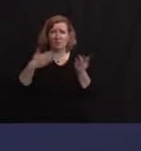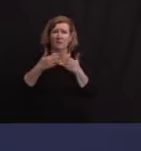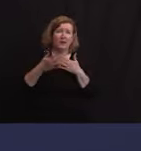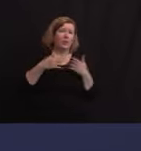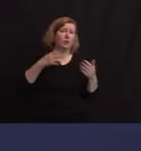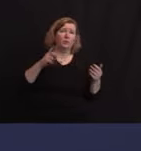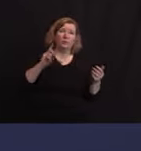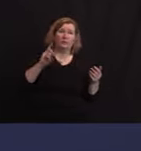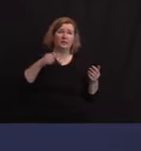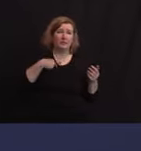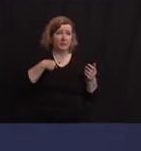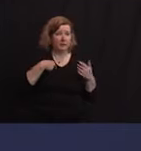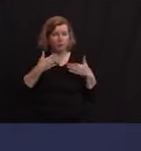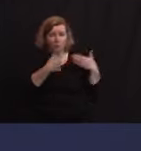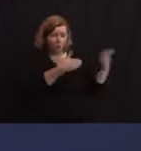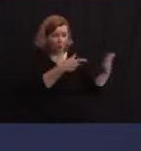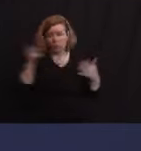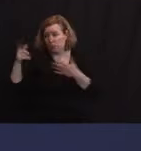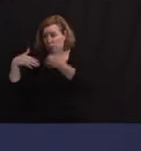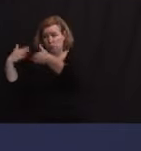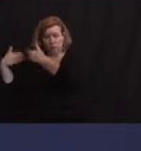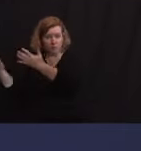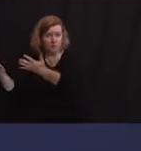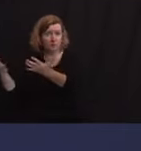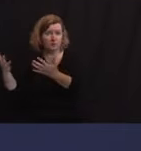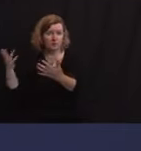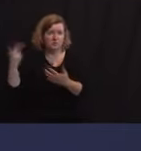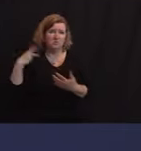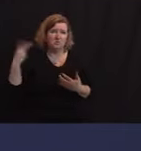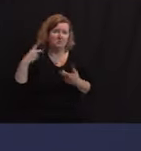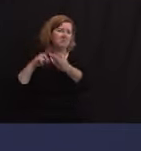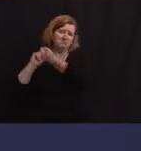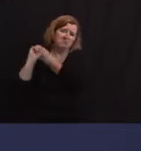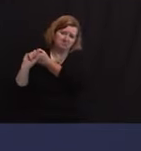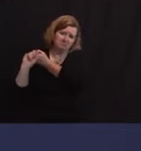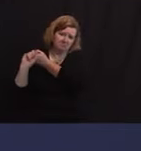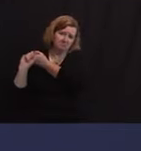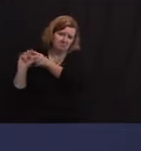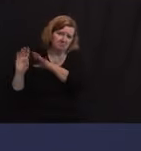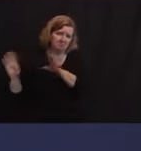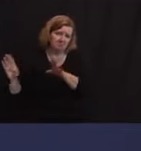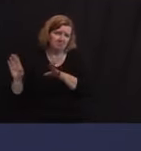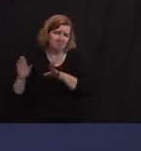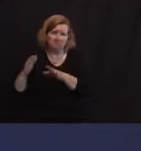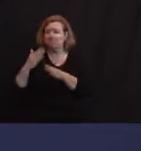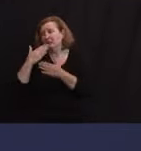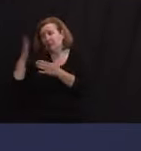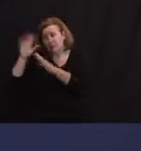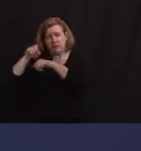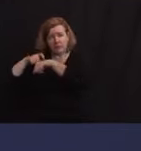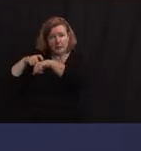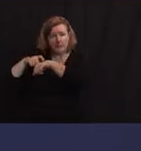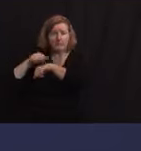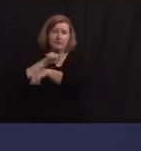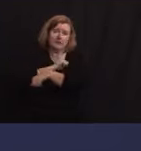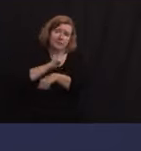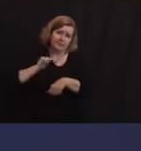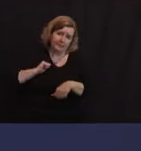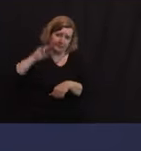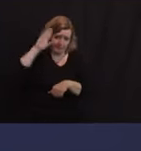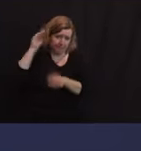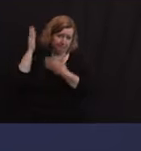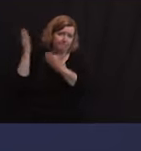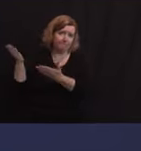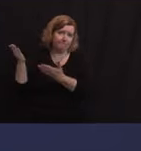may stumble through in the years ahead, I hope that we can stay close, and I thank him for his service. I have not met